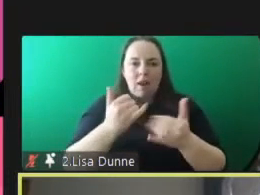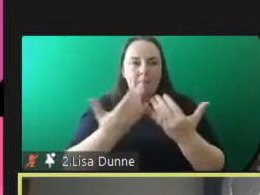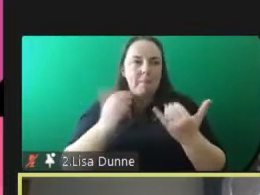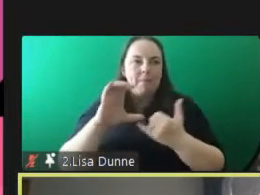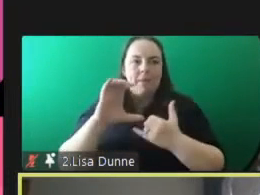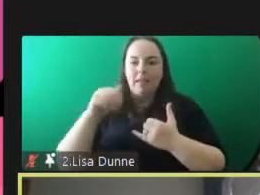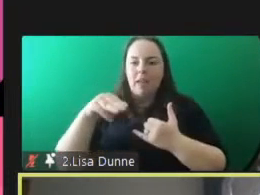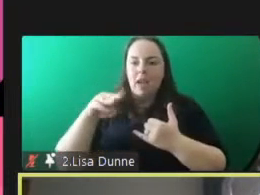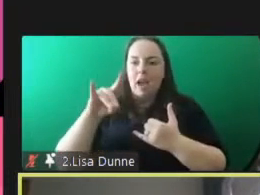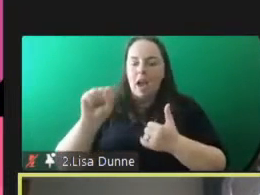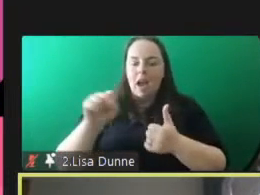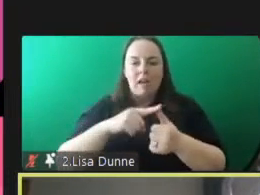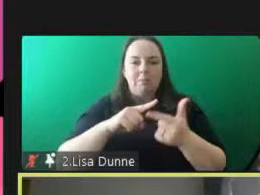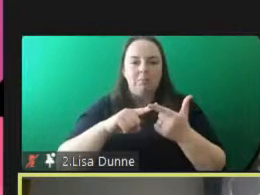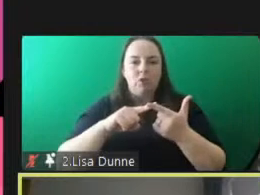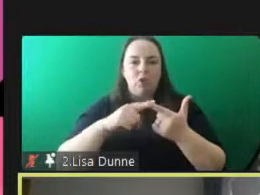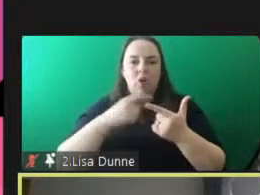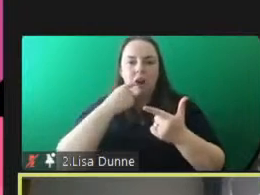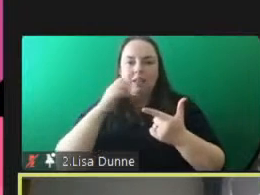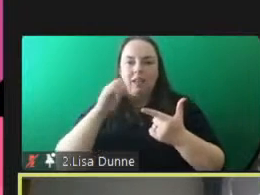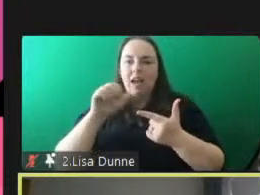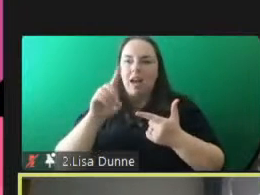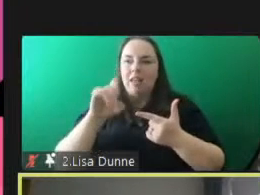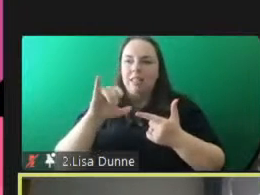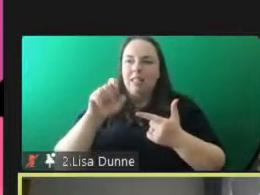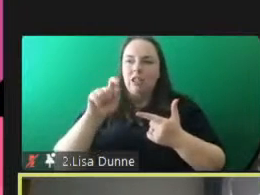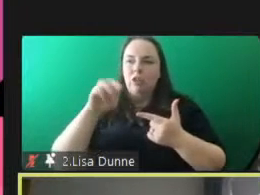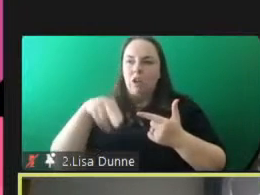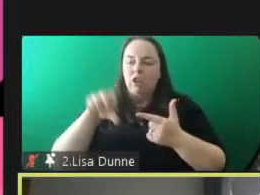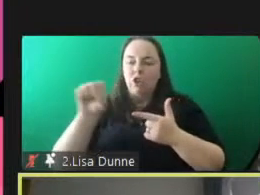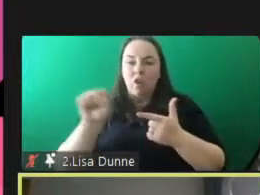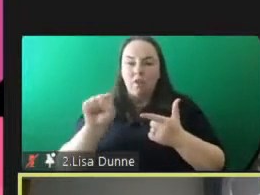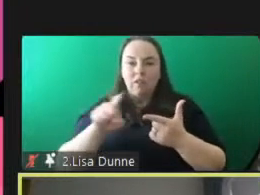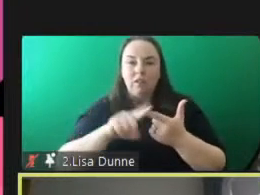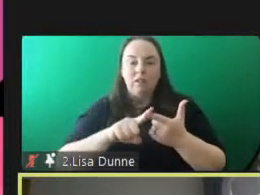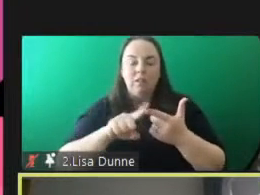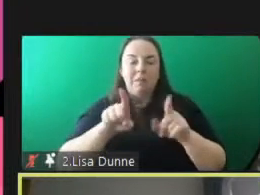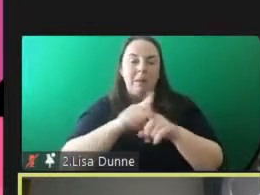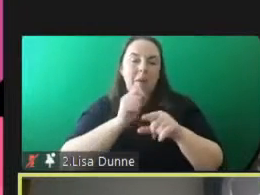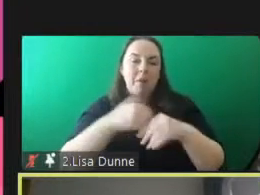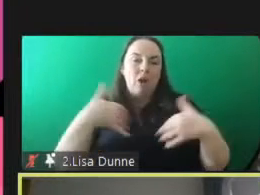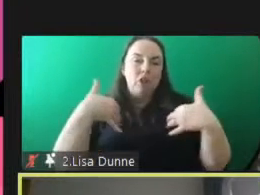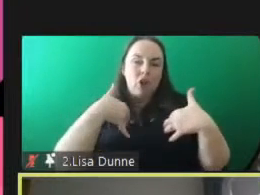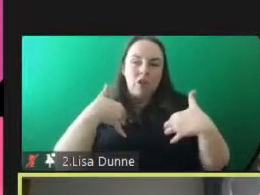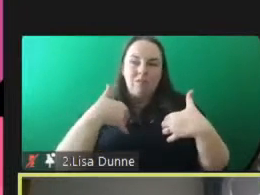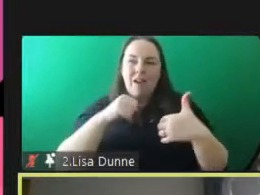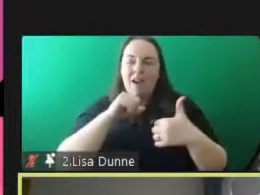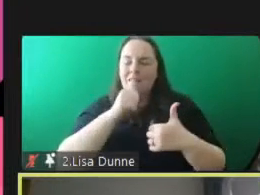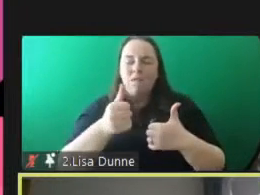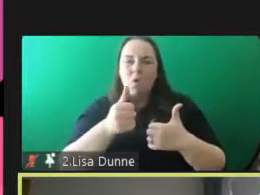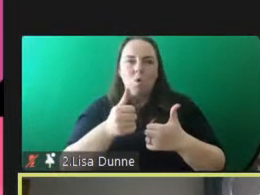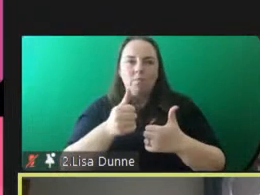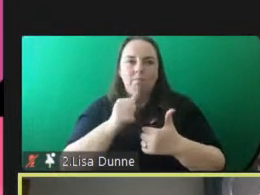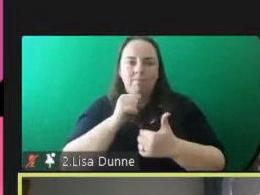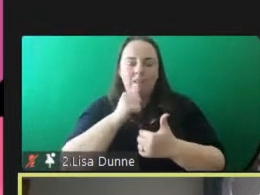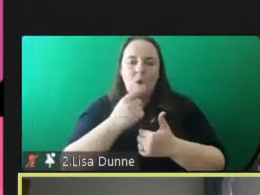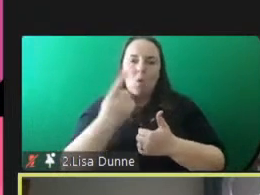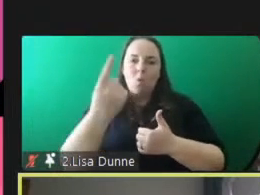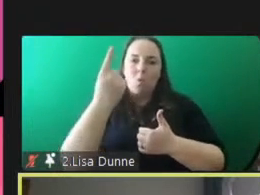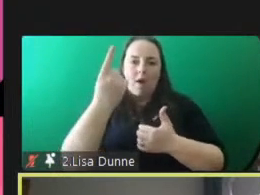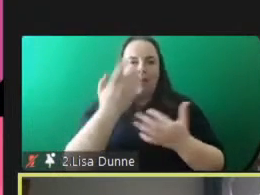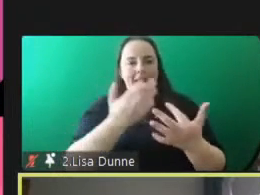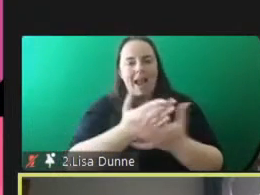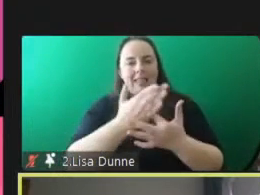or addiction services but equally i suppose the concern that there isn't a unified universal access